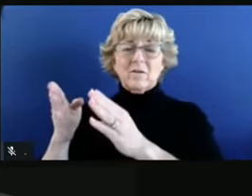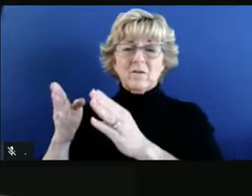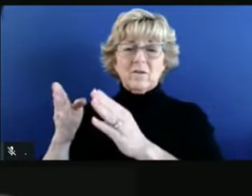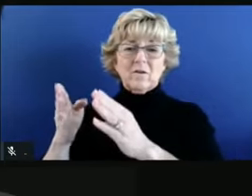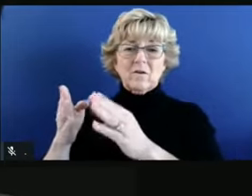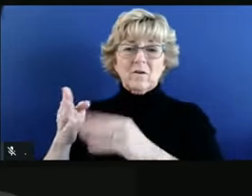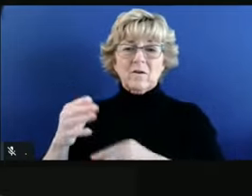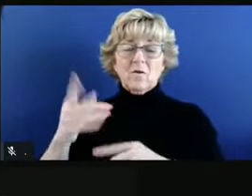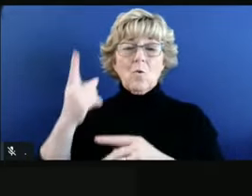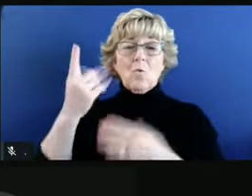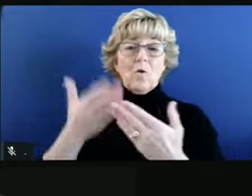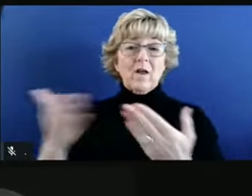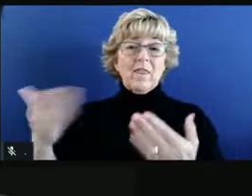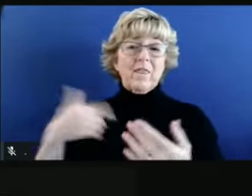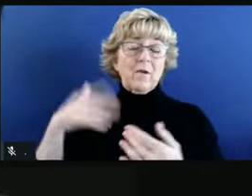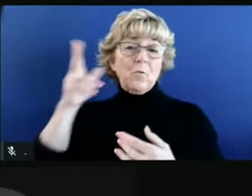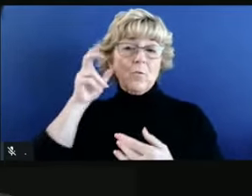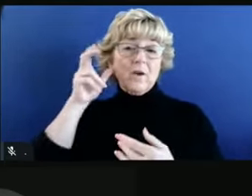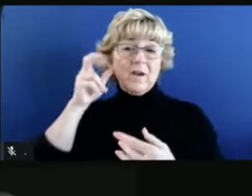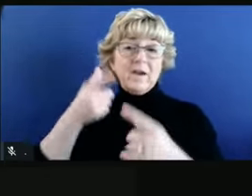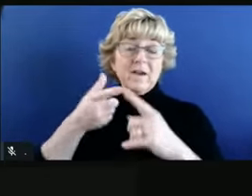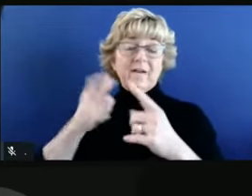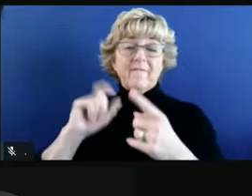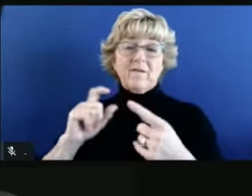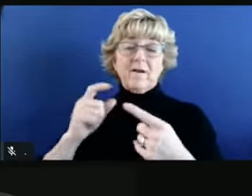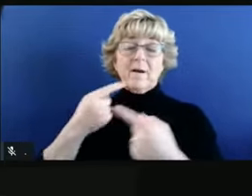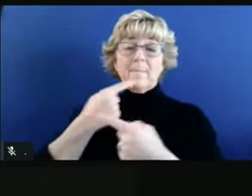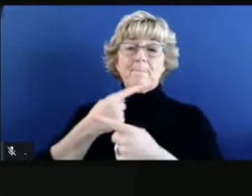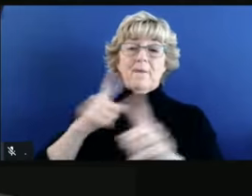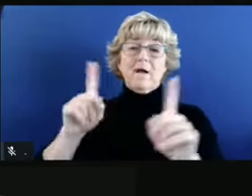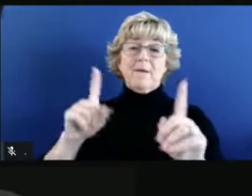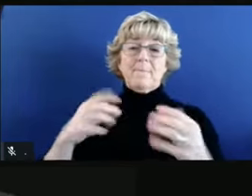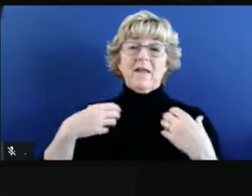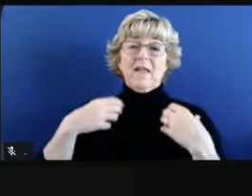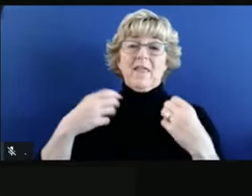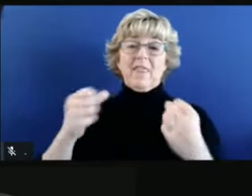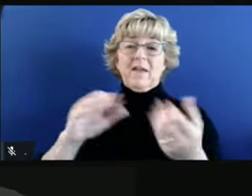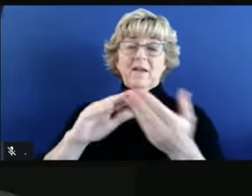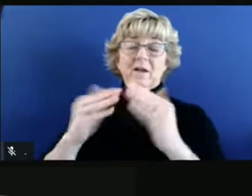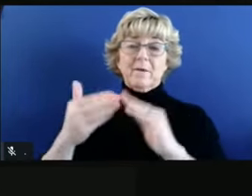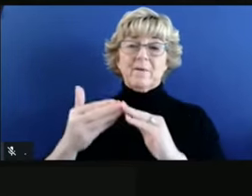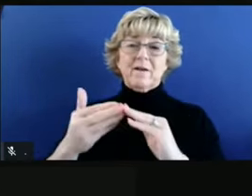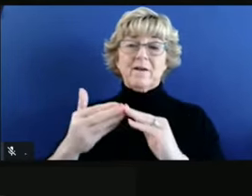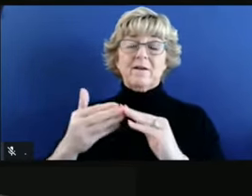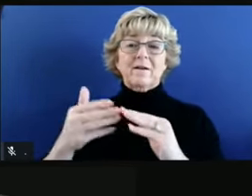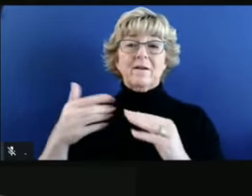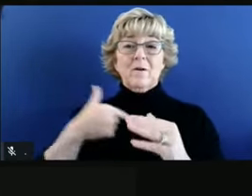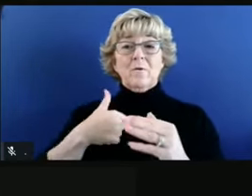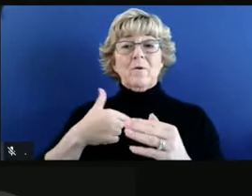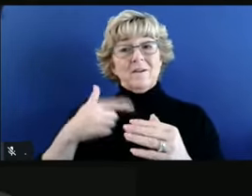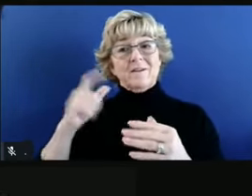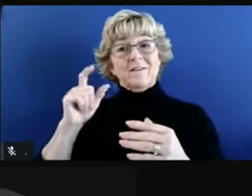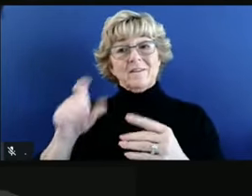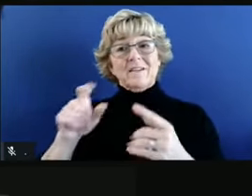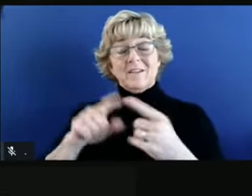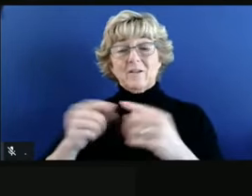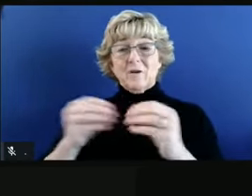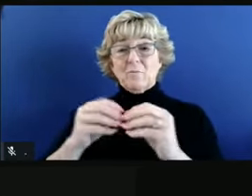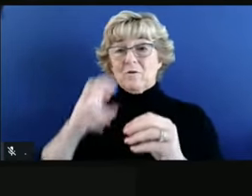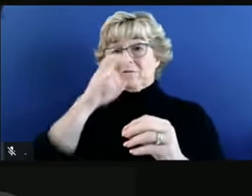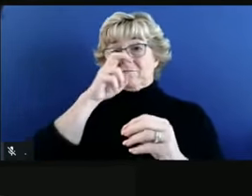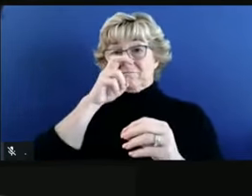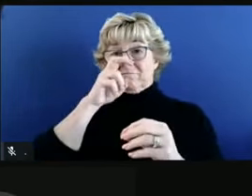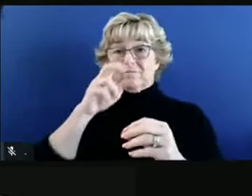one thing we're hearing from the public health community is California still has a lot of work to do on masks. So does the state need perhaps a stronger